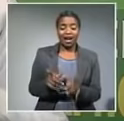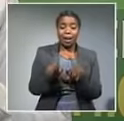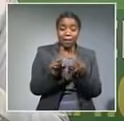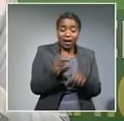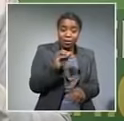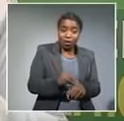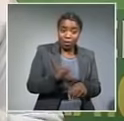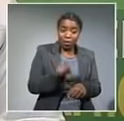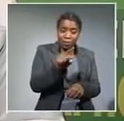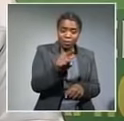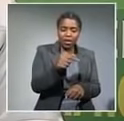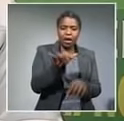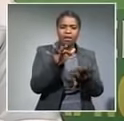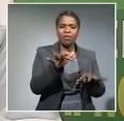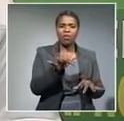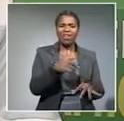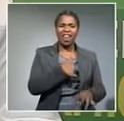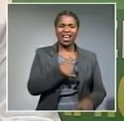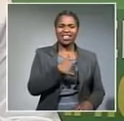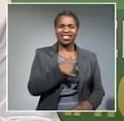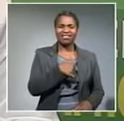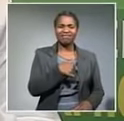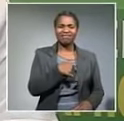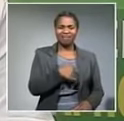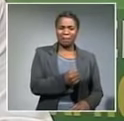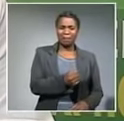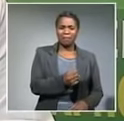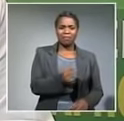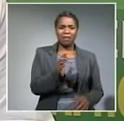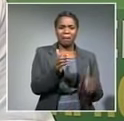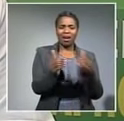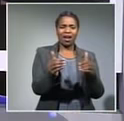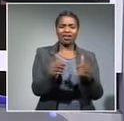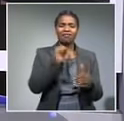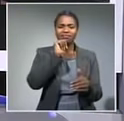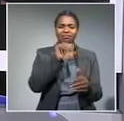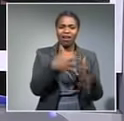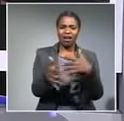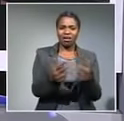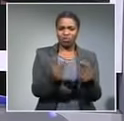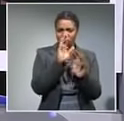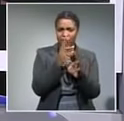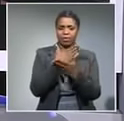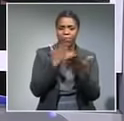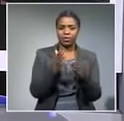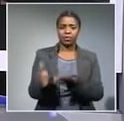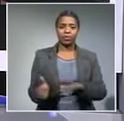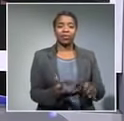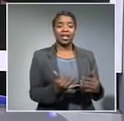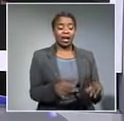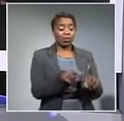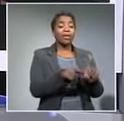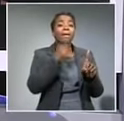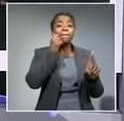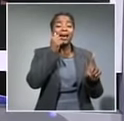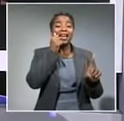the level of consciousness for those who are charged with their responsibility to manage the system Kese Naya the businessman